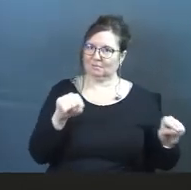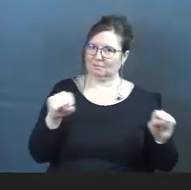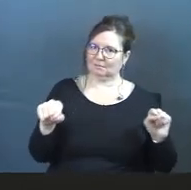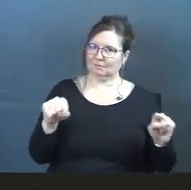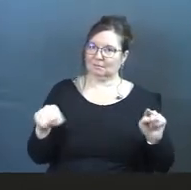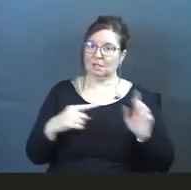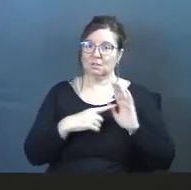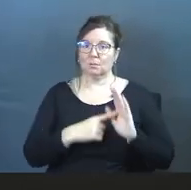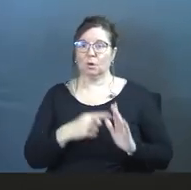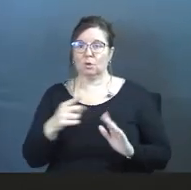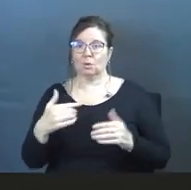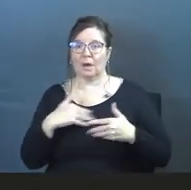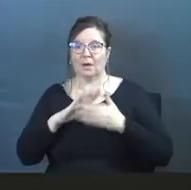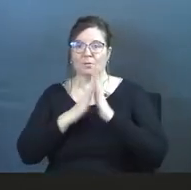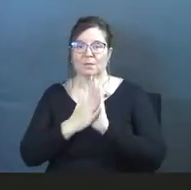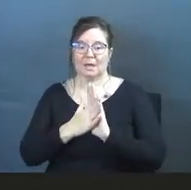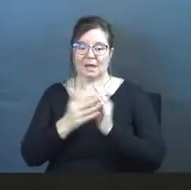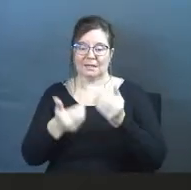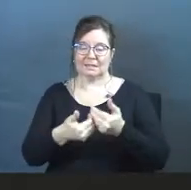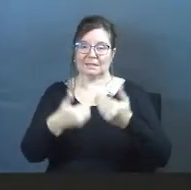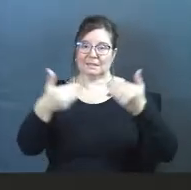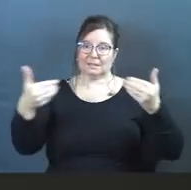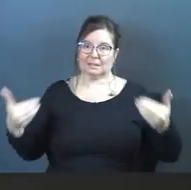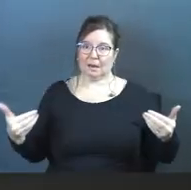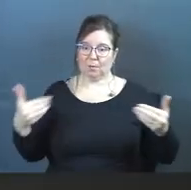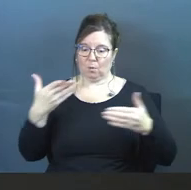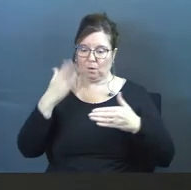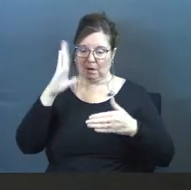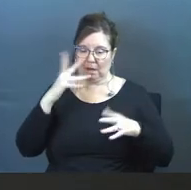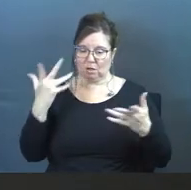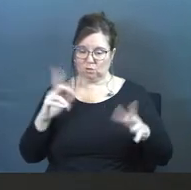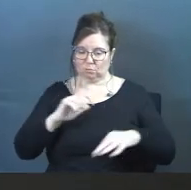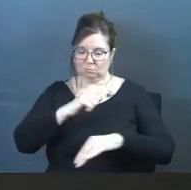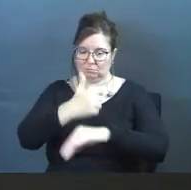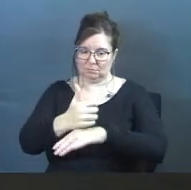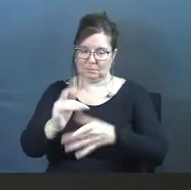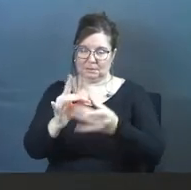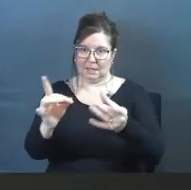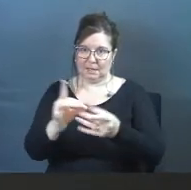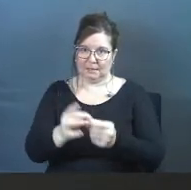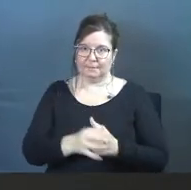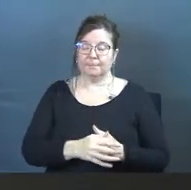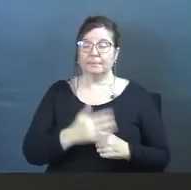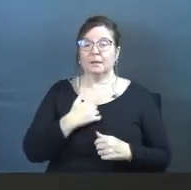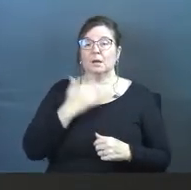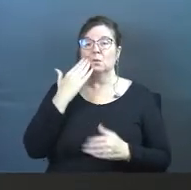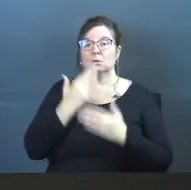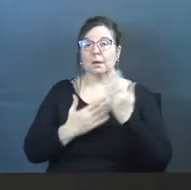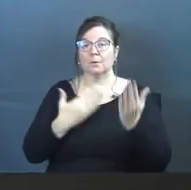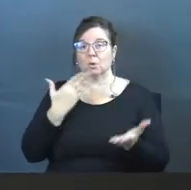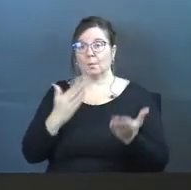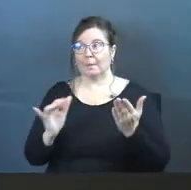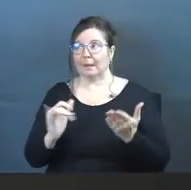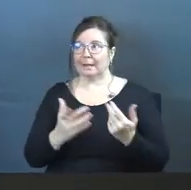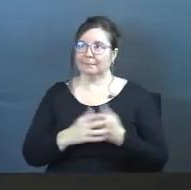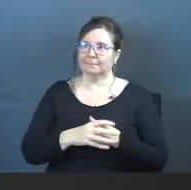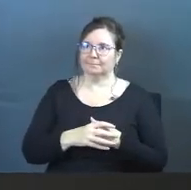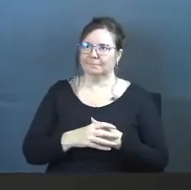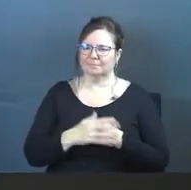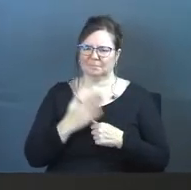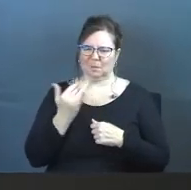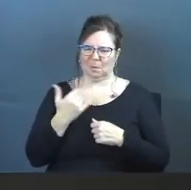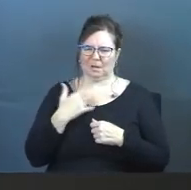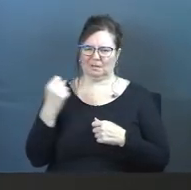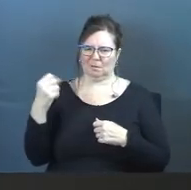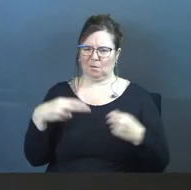He's pointing out that you have become separate from what God has originally stated. And I know some of you are probably like, why